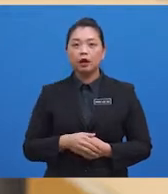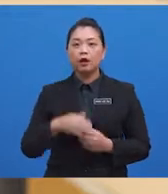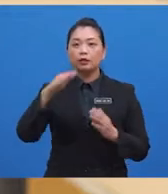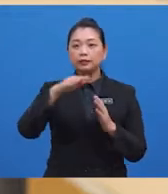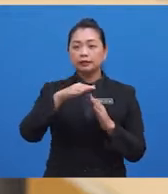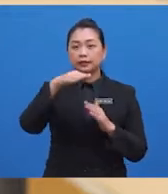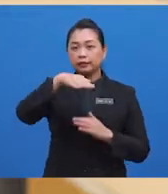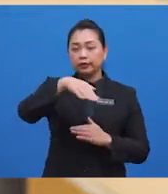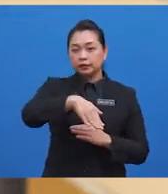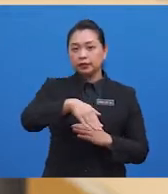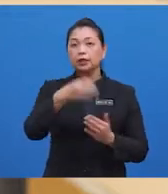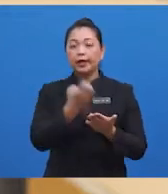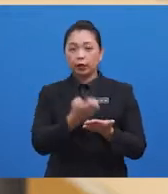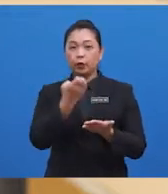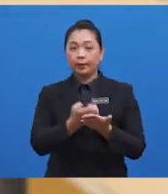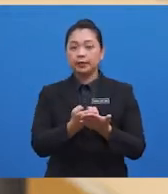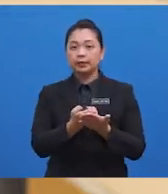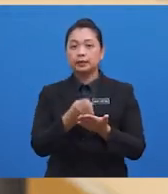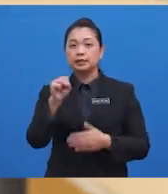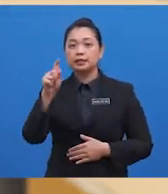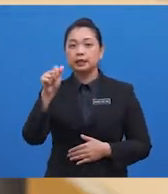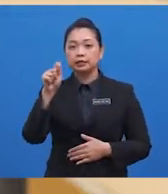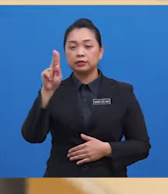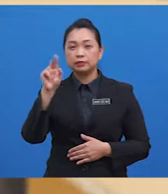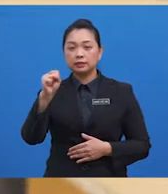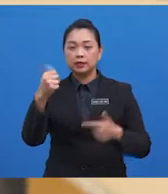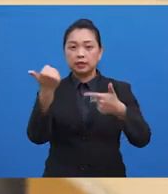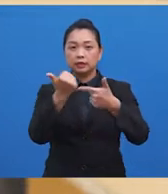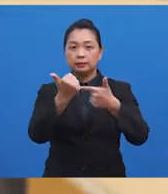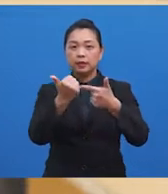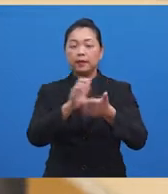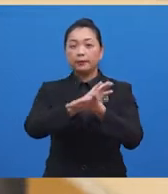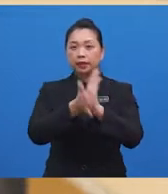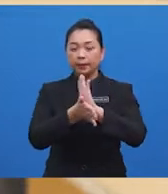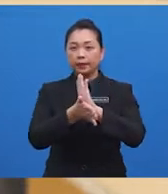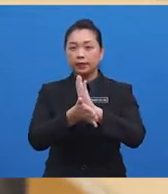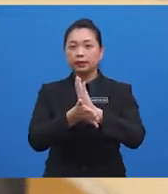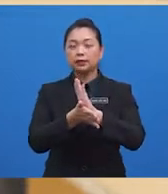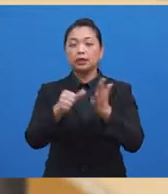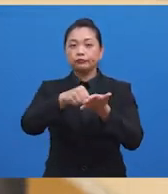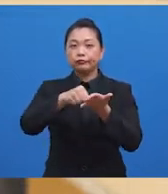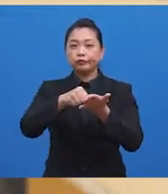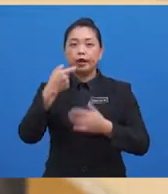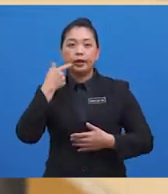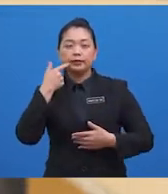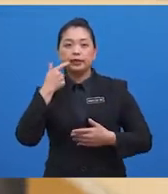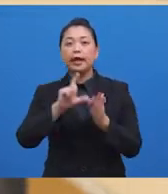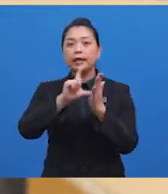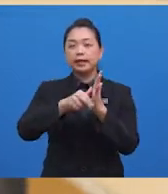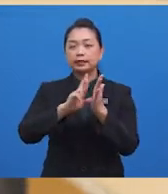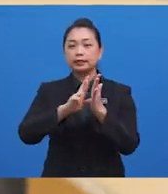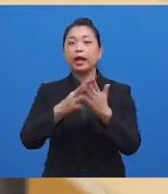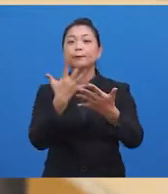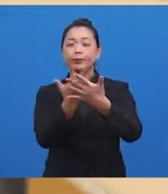socio-economic status? Or B, becoming a drug addict and a criminal and later going to